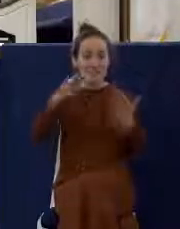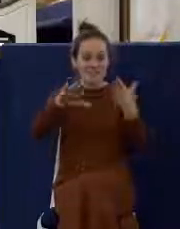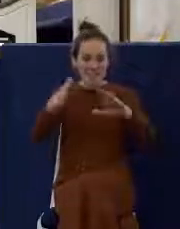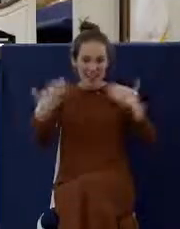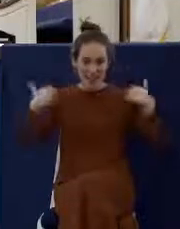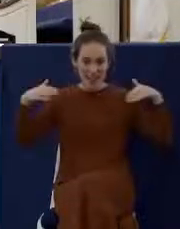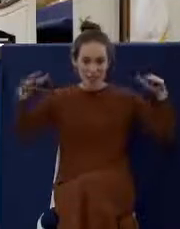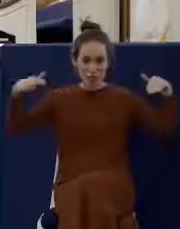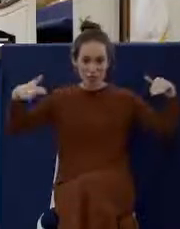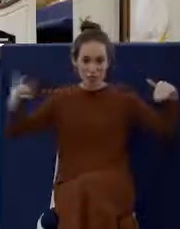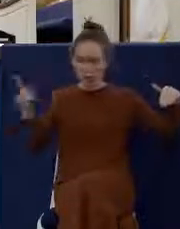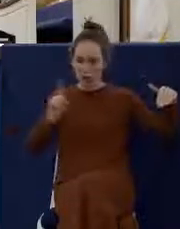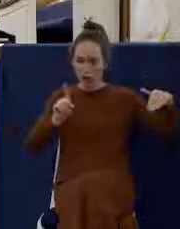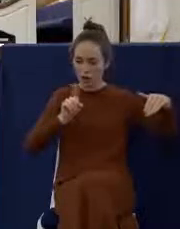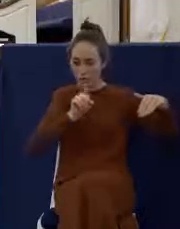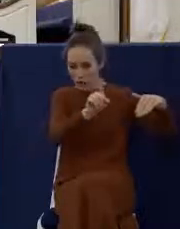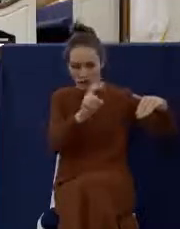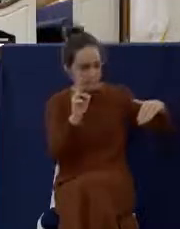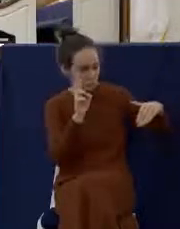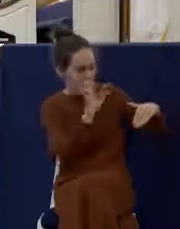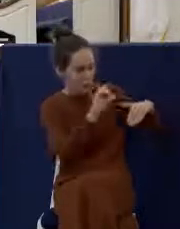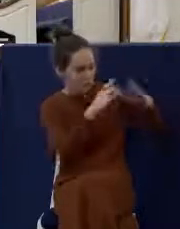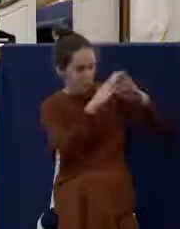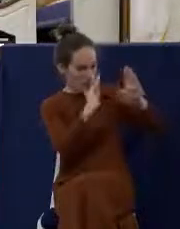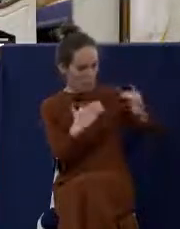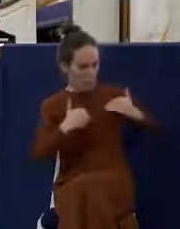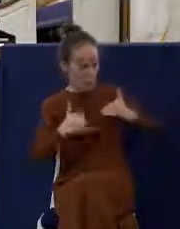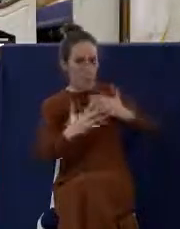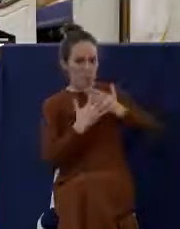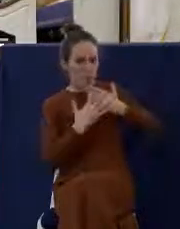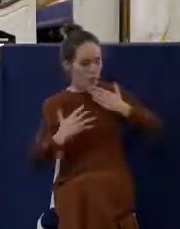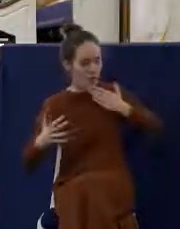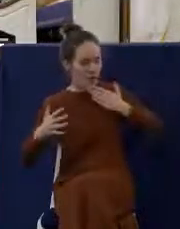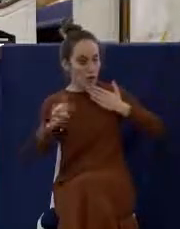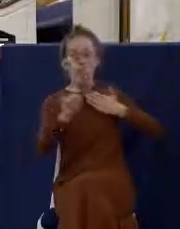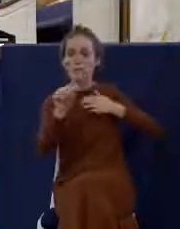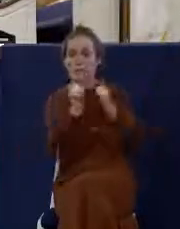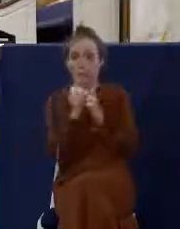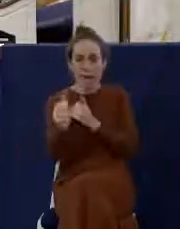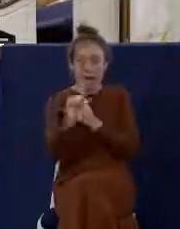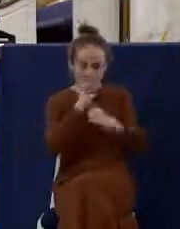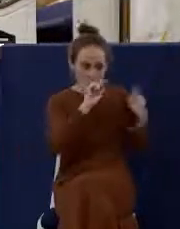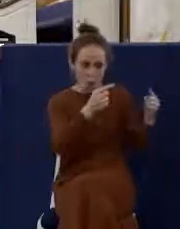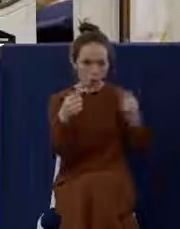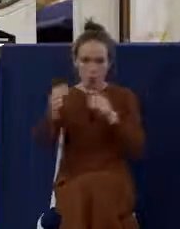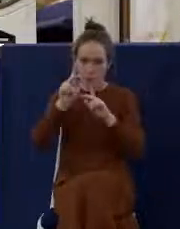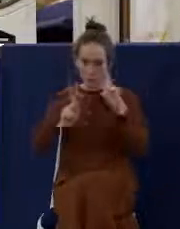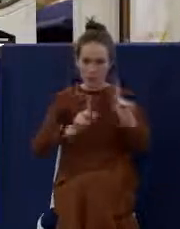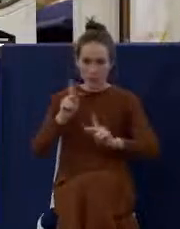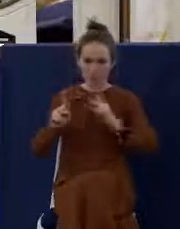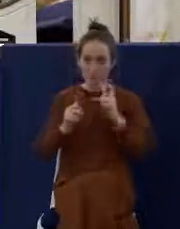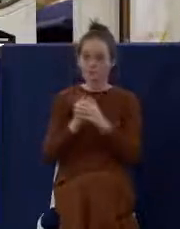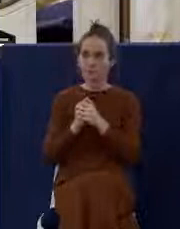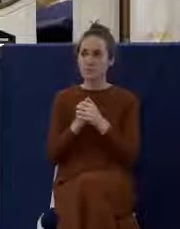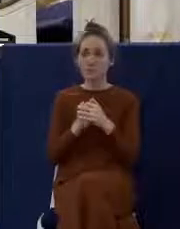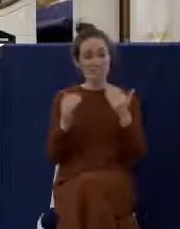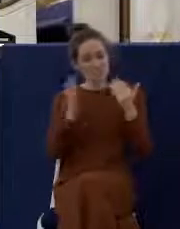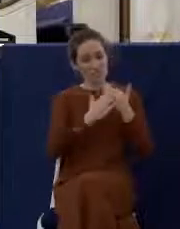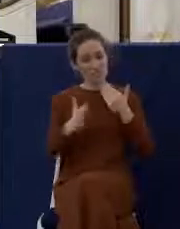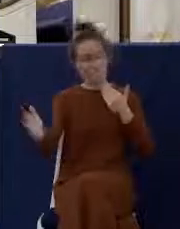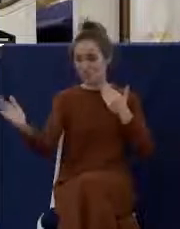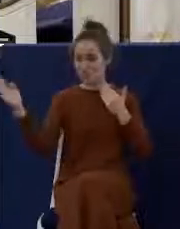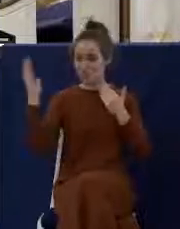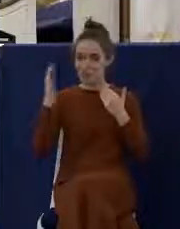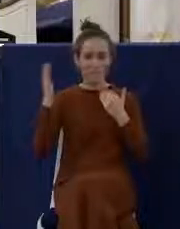protected by the blood of that lamb. And then from then on out, this Passover meal was something that the Israelites,